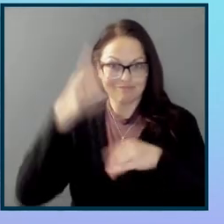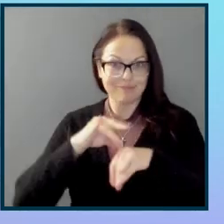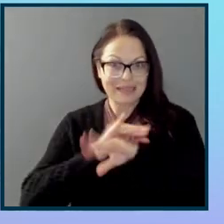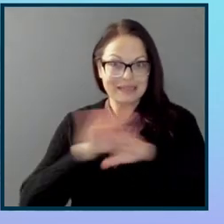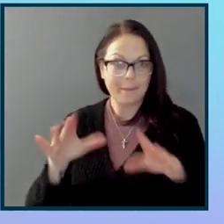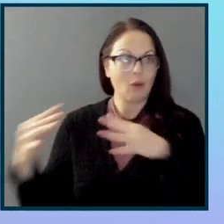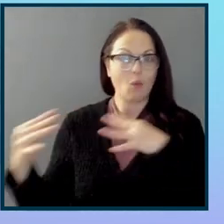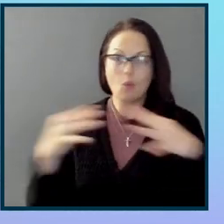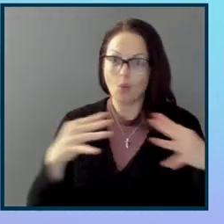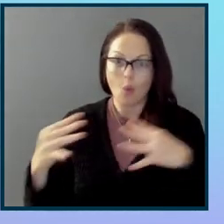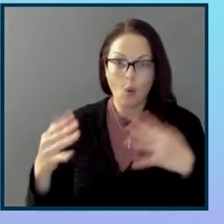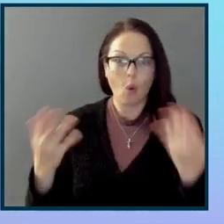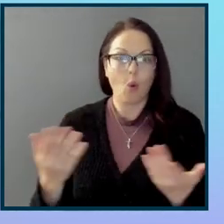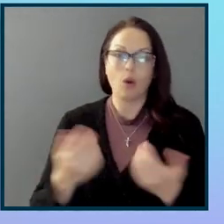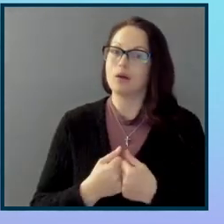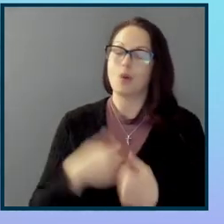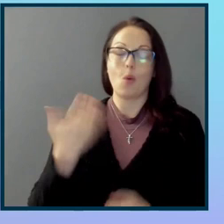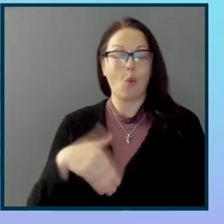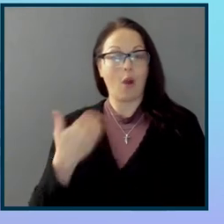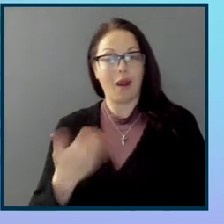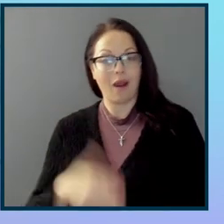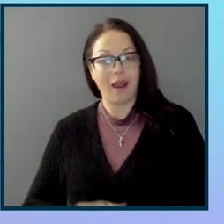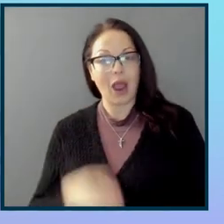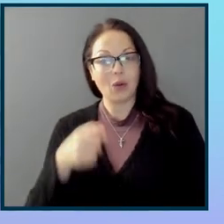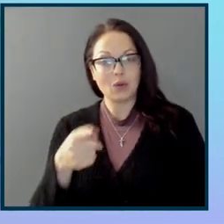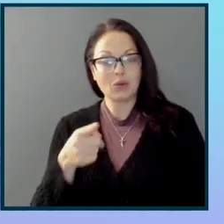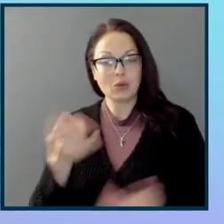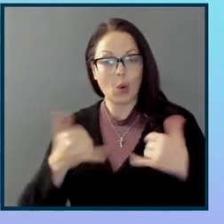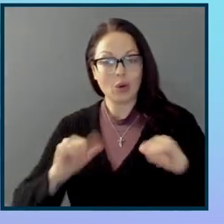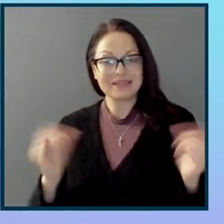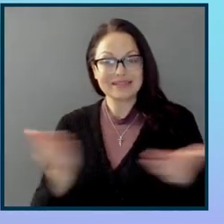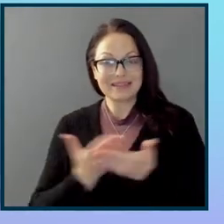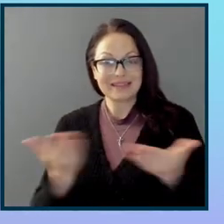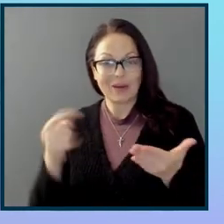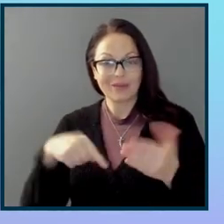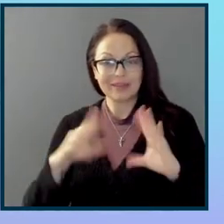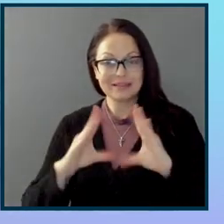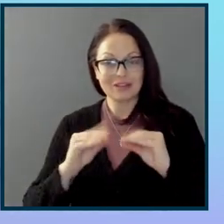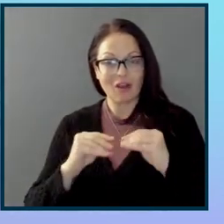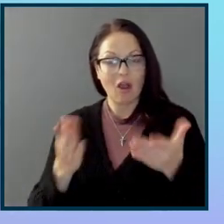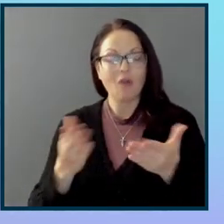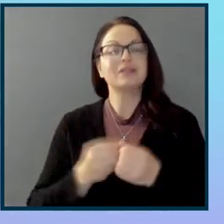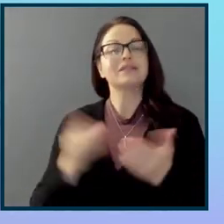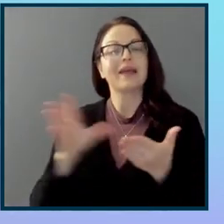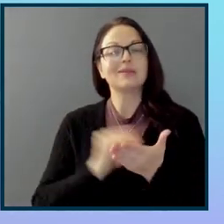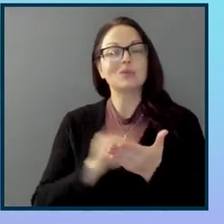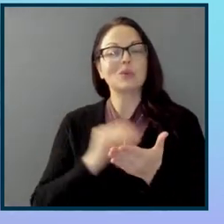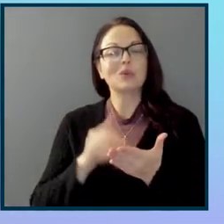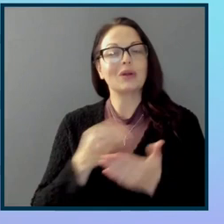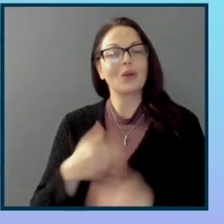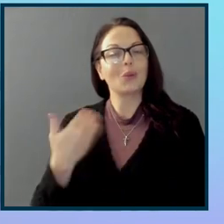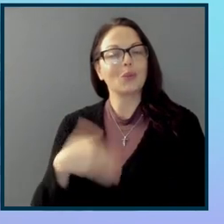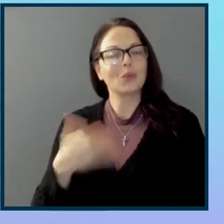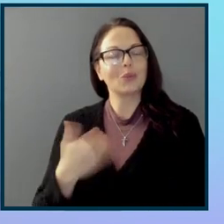unrest, you still made the choice to attend this conference and to further your accessibility learnings. So for